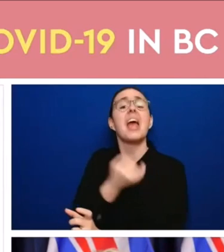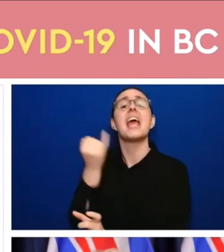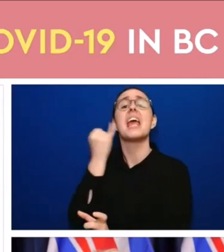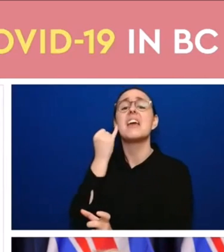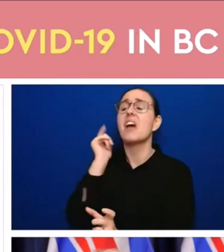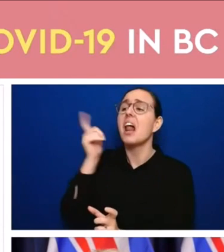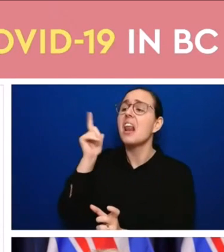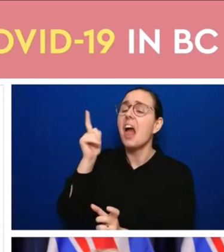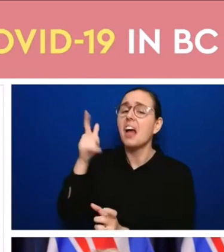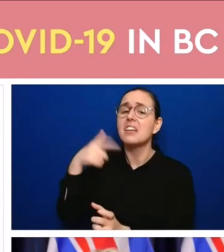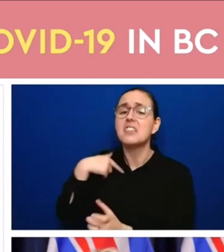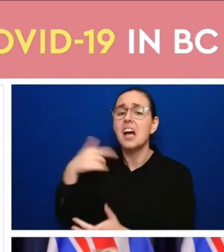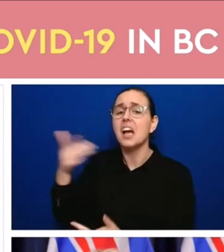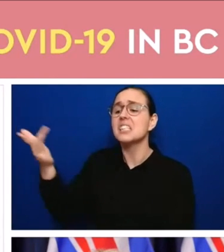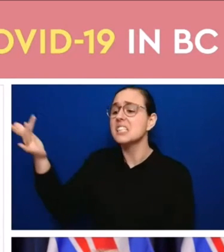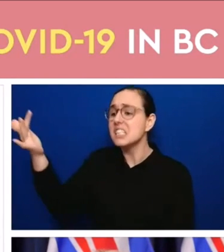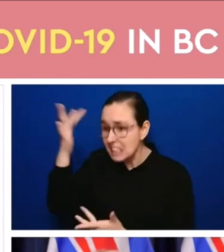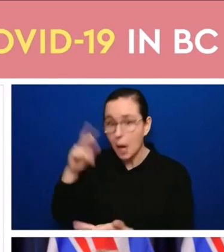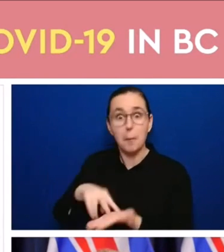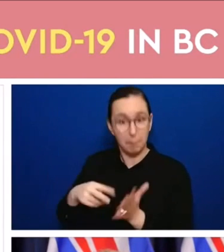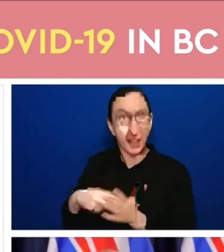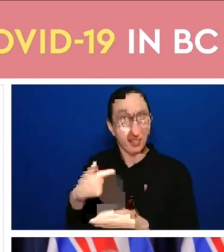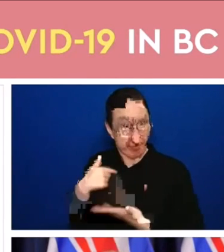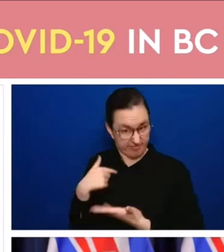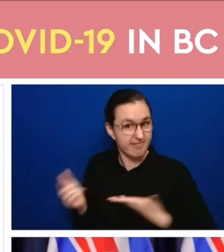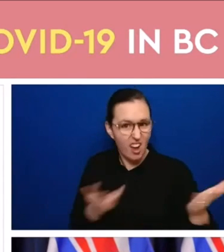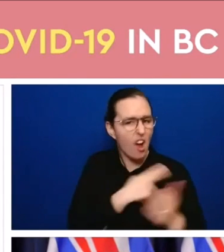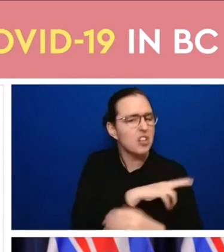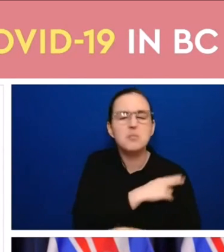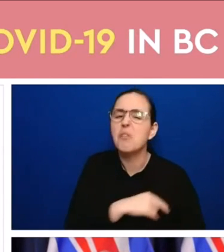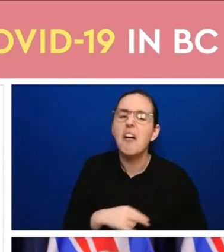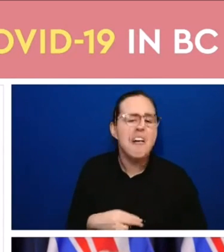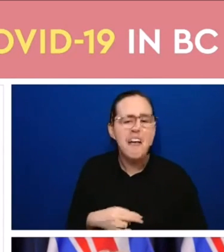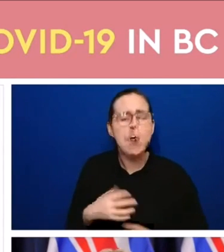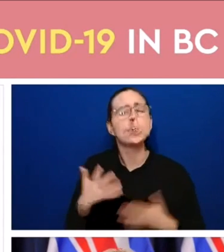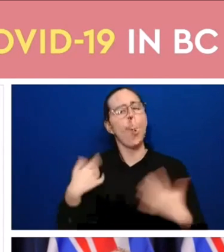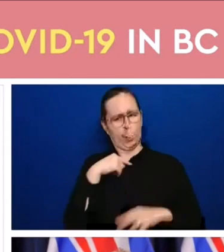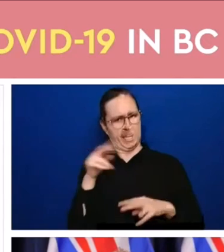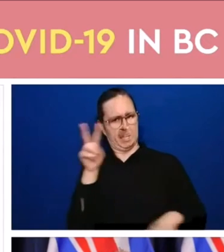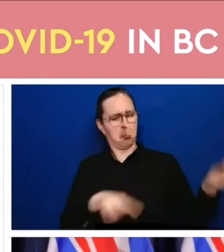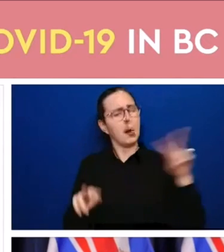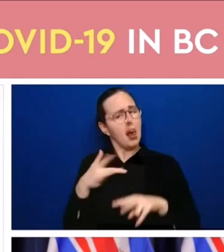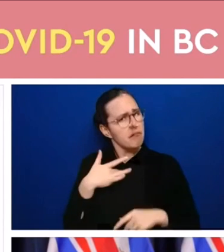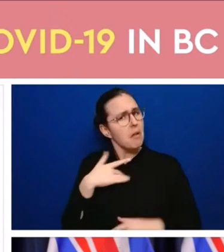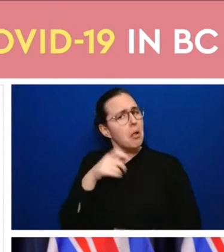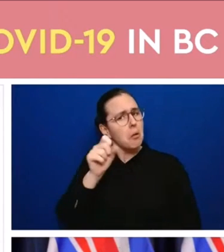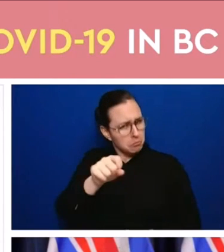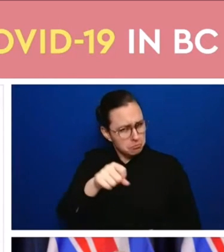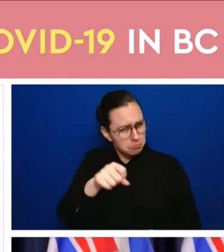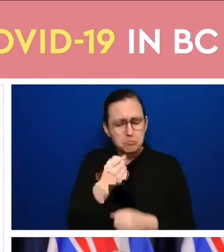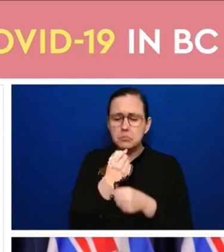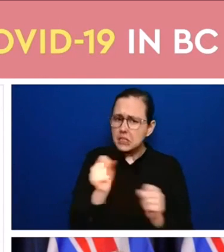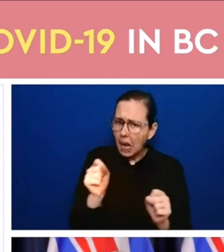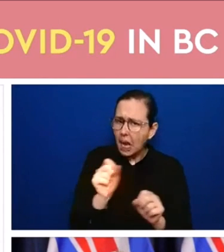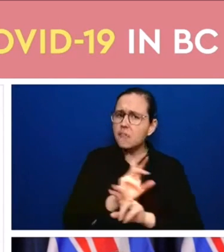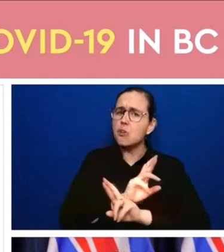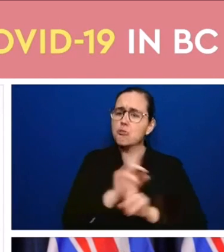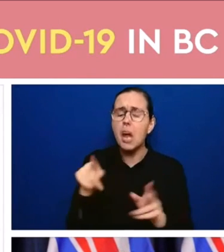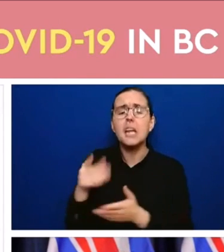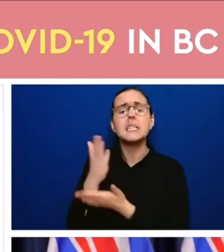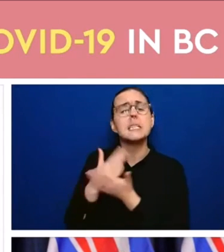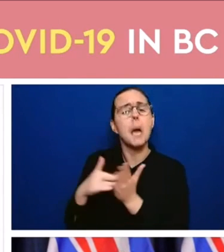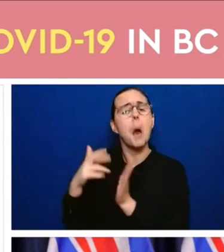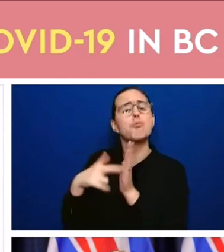pace and businesses will need to go at their own pace depending on their own risk as well our immunization